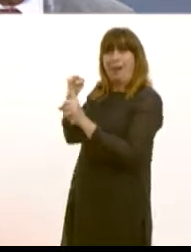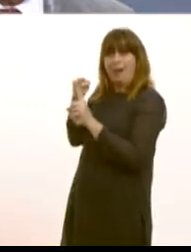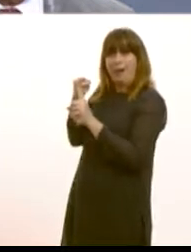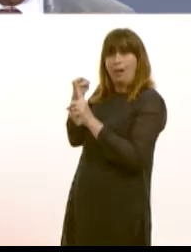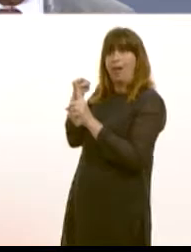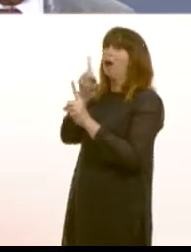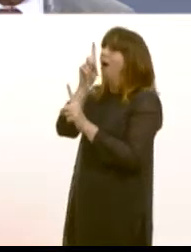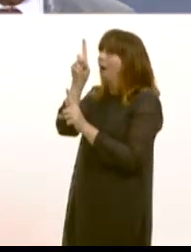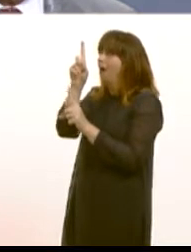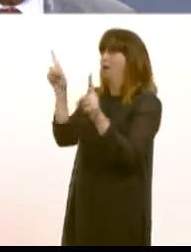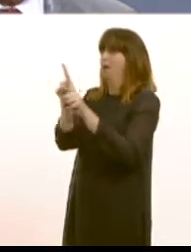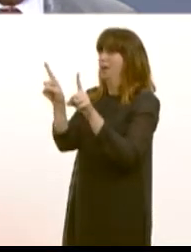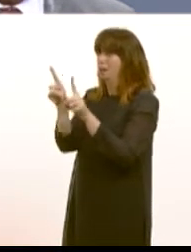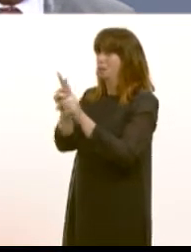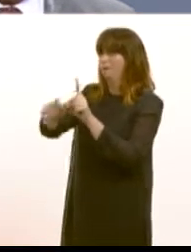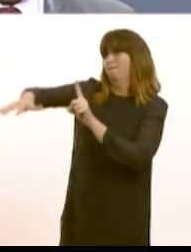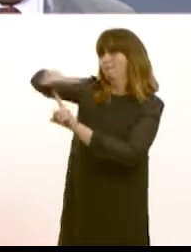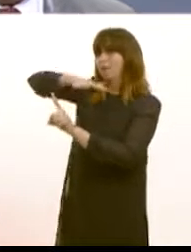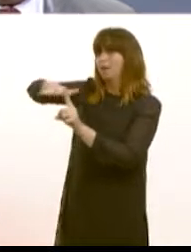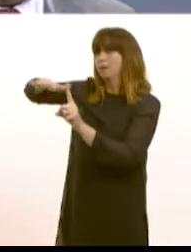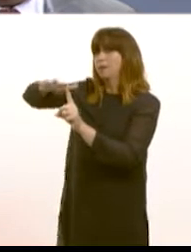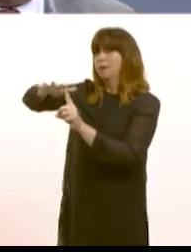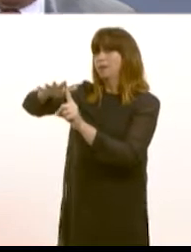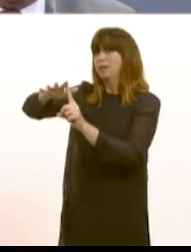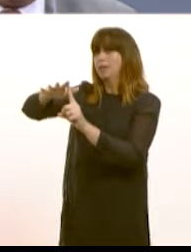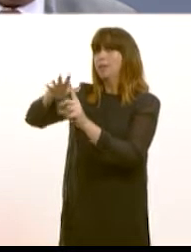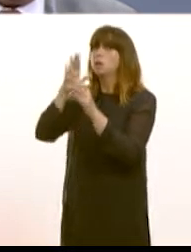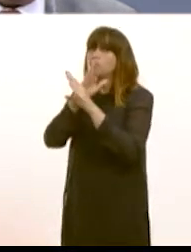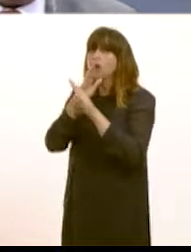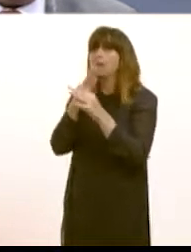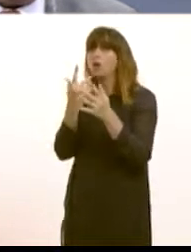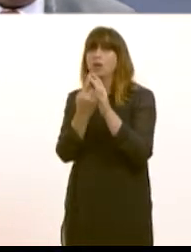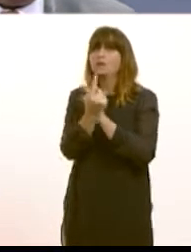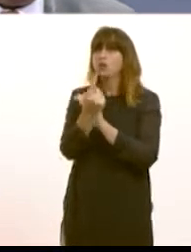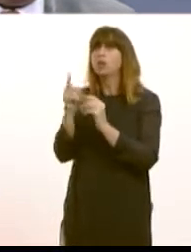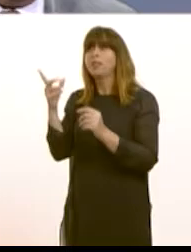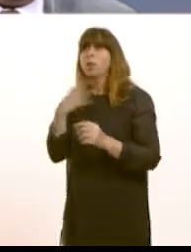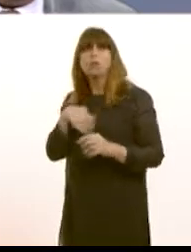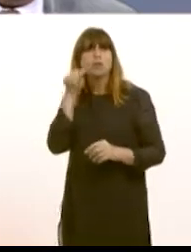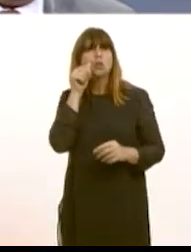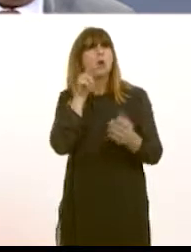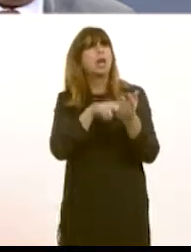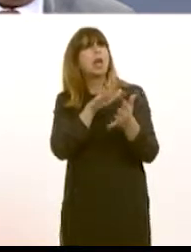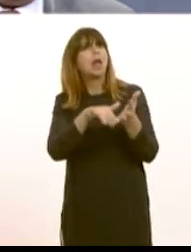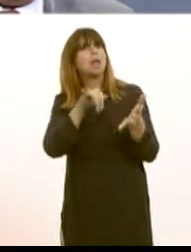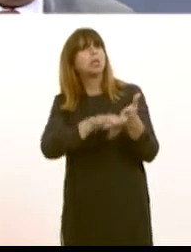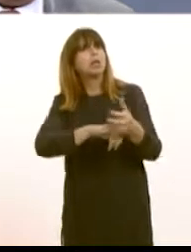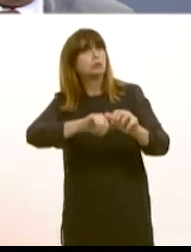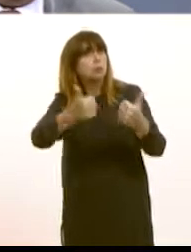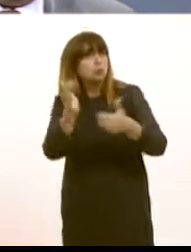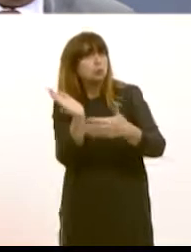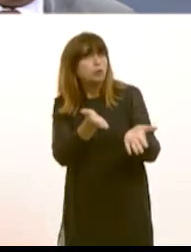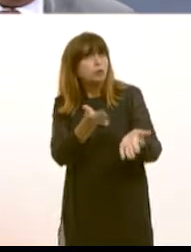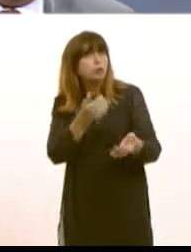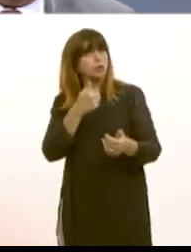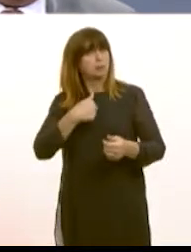driven or individual private members, they will be looking to their hospitals and to the local NHS for the service they need to